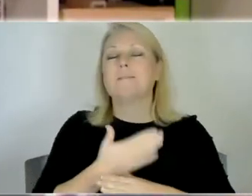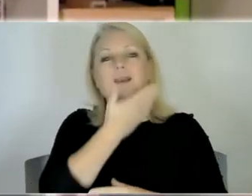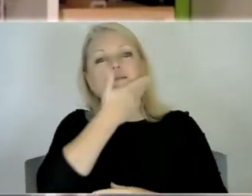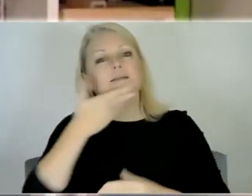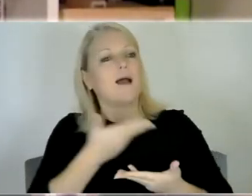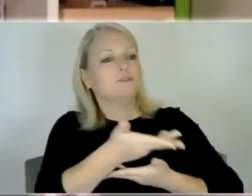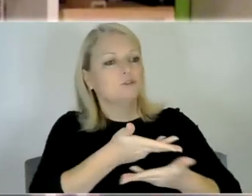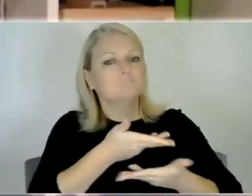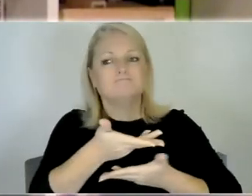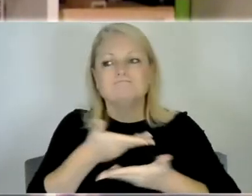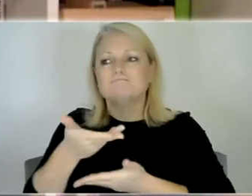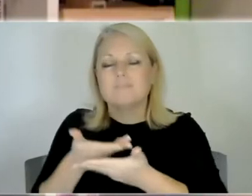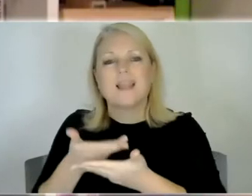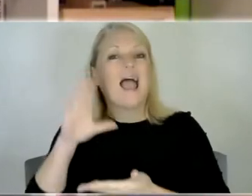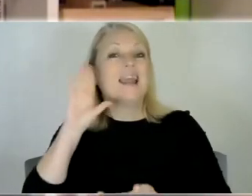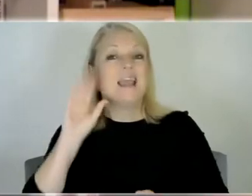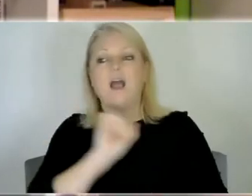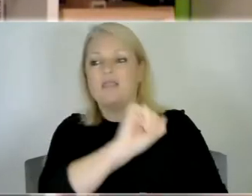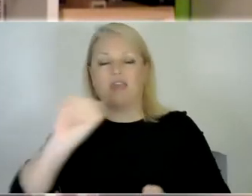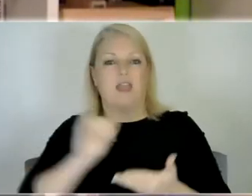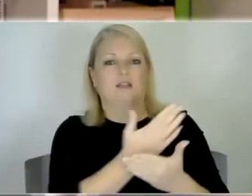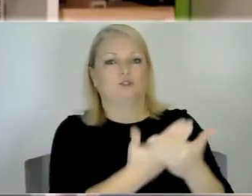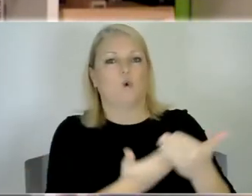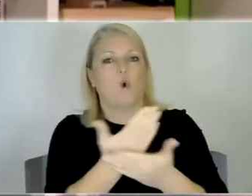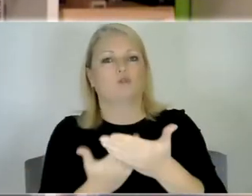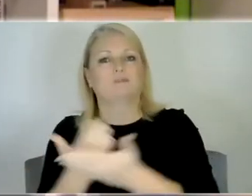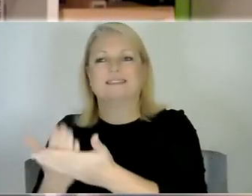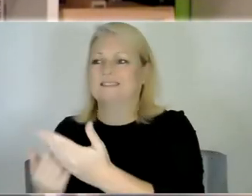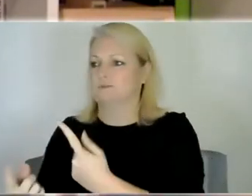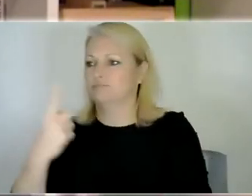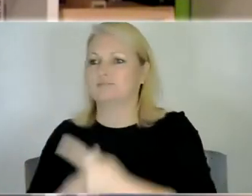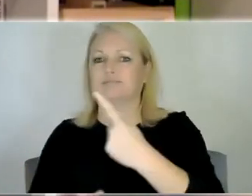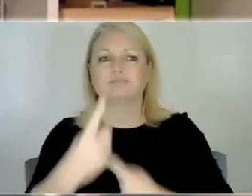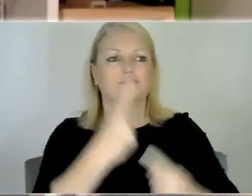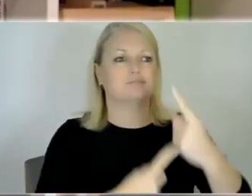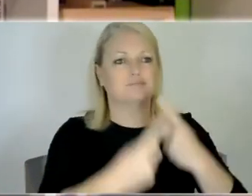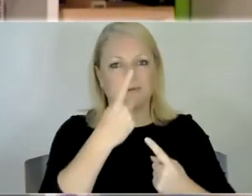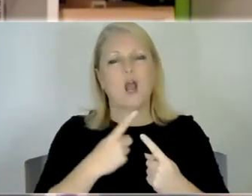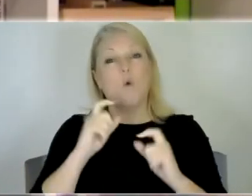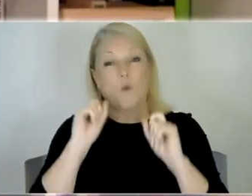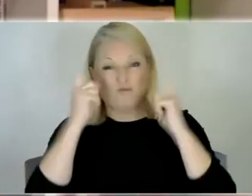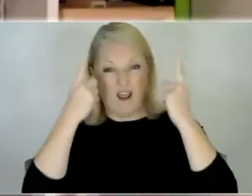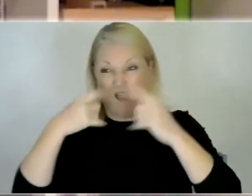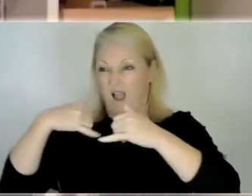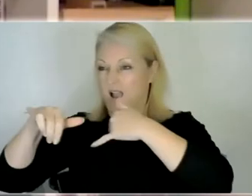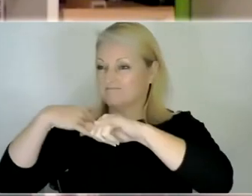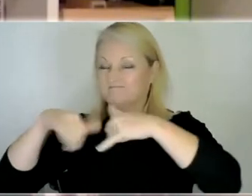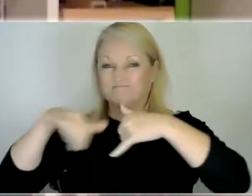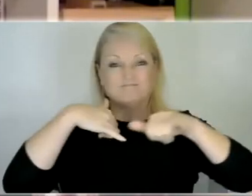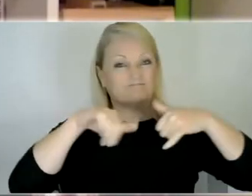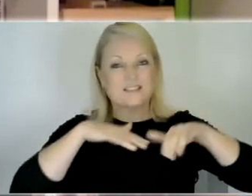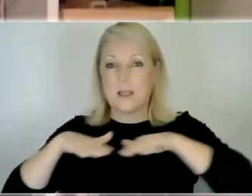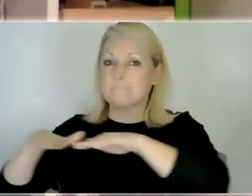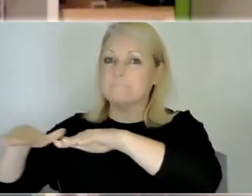and and hear their stories as well and and realize we've all got so much in common um no matter where we are in the world we